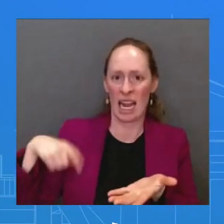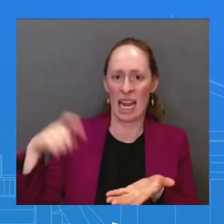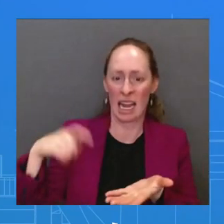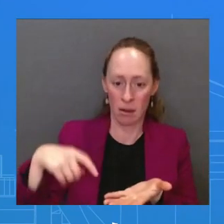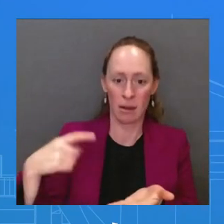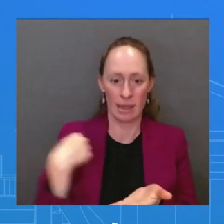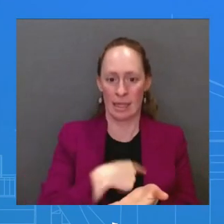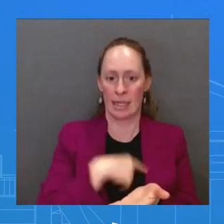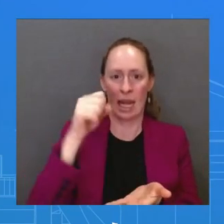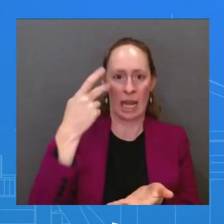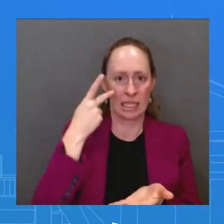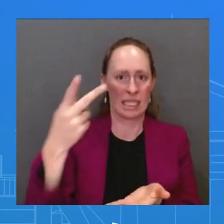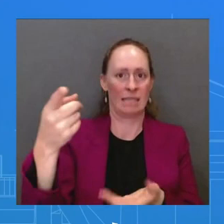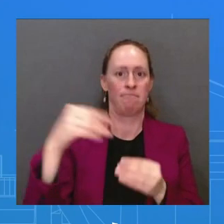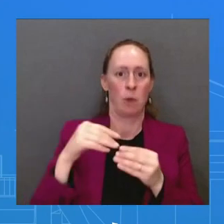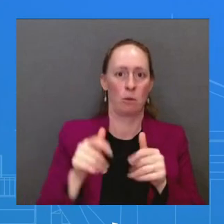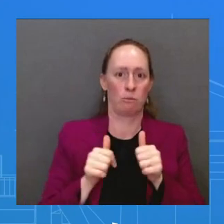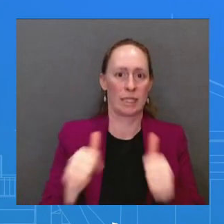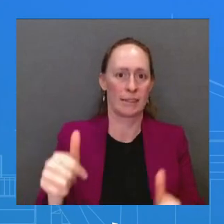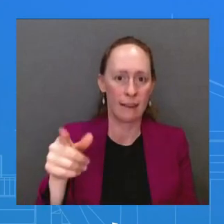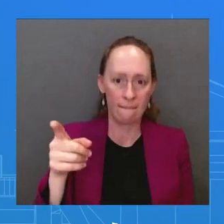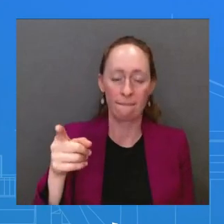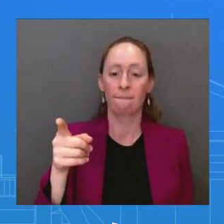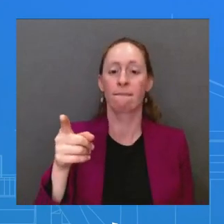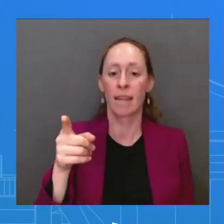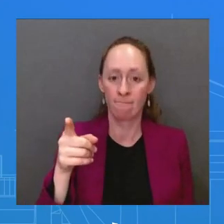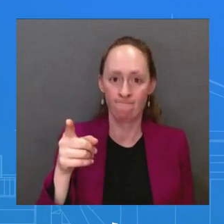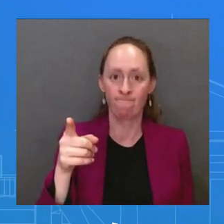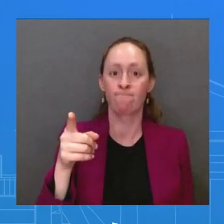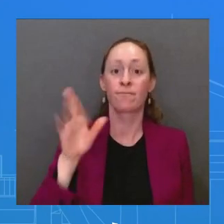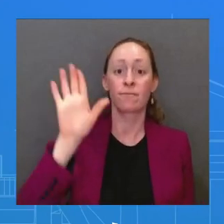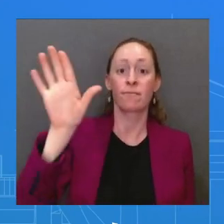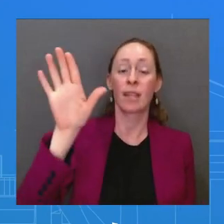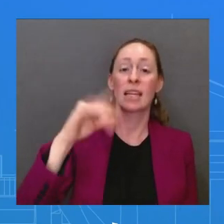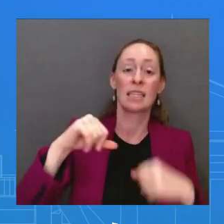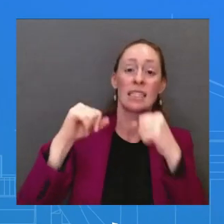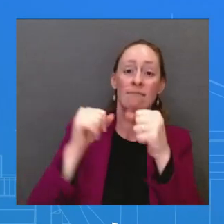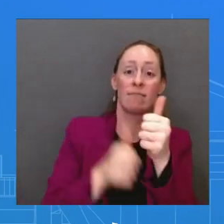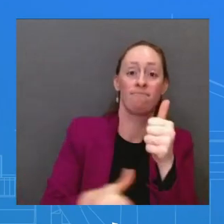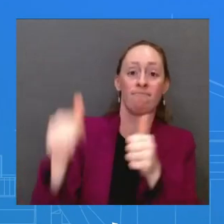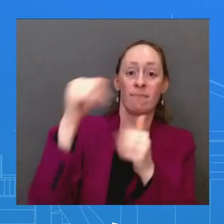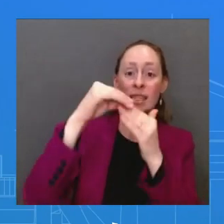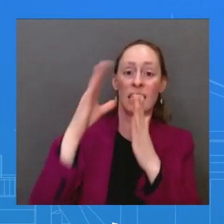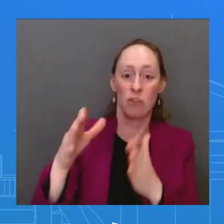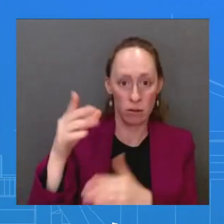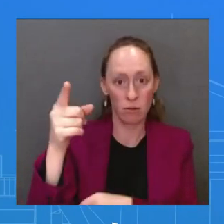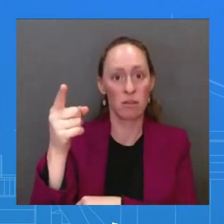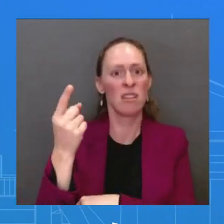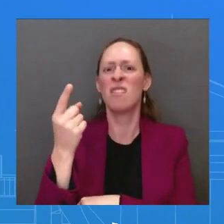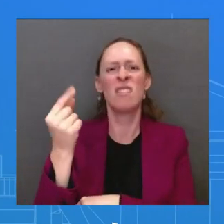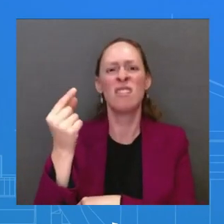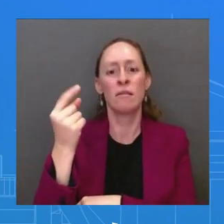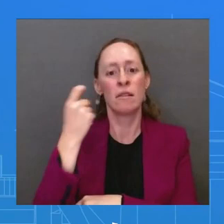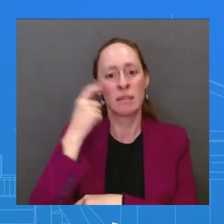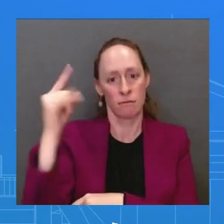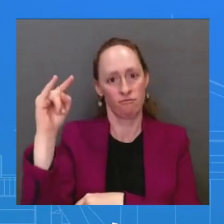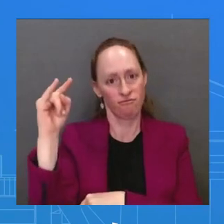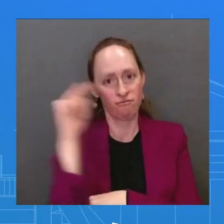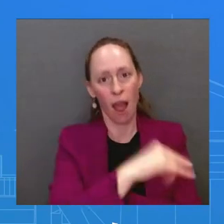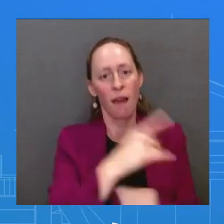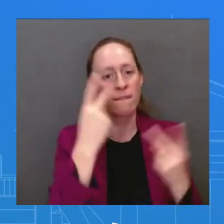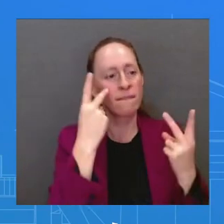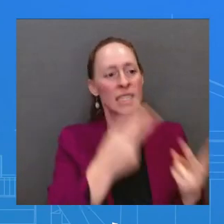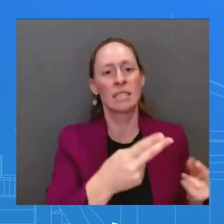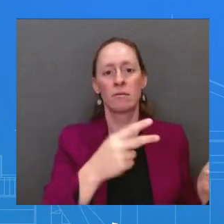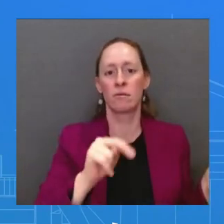Russia, Sergei Shoigu, make a trip to Pyongyang, in essence, to ask for weapons. And we also have